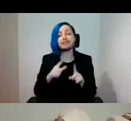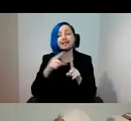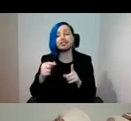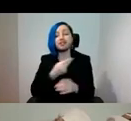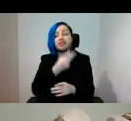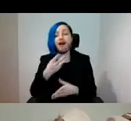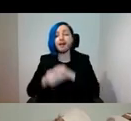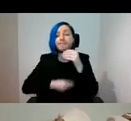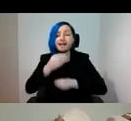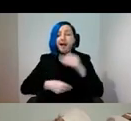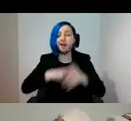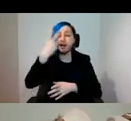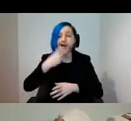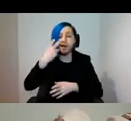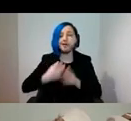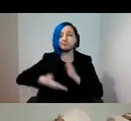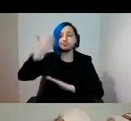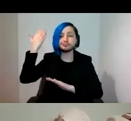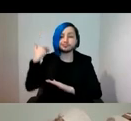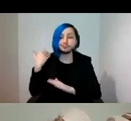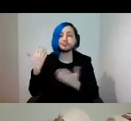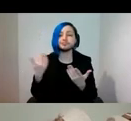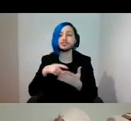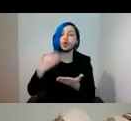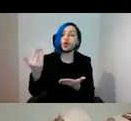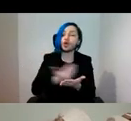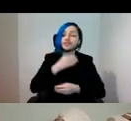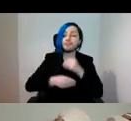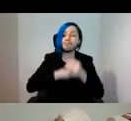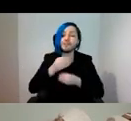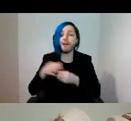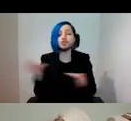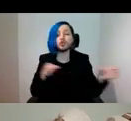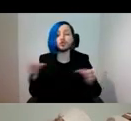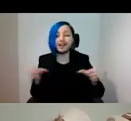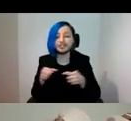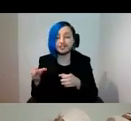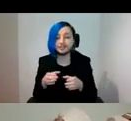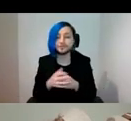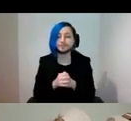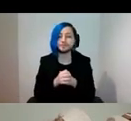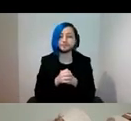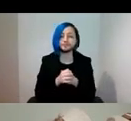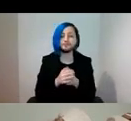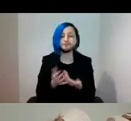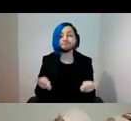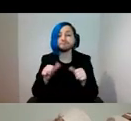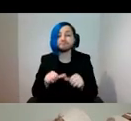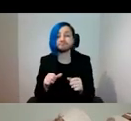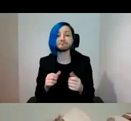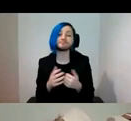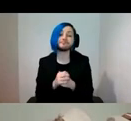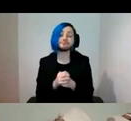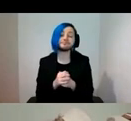archaeological, and that conservation becomes part curation. Finally, as they conclude,